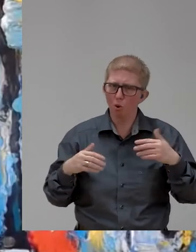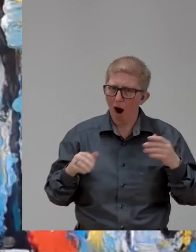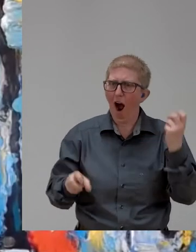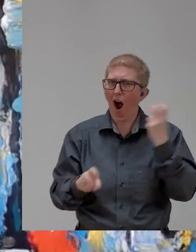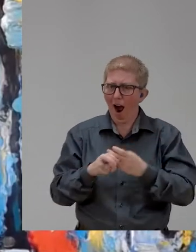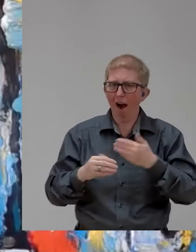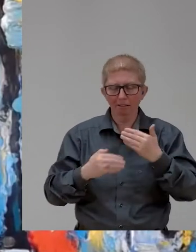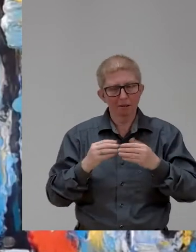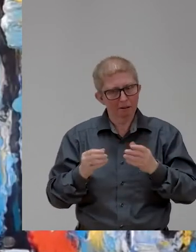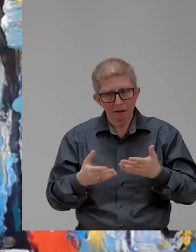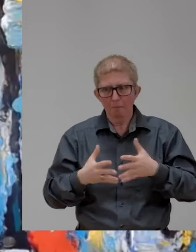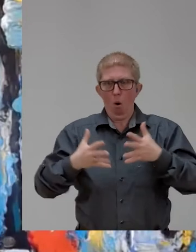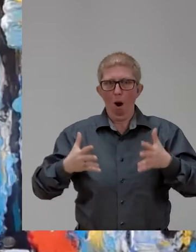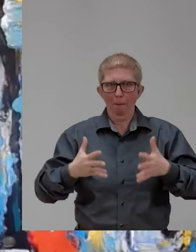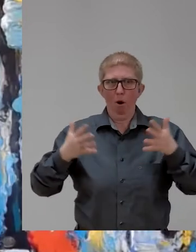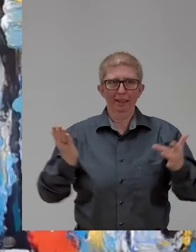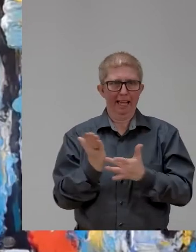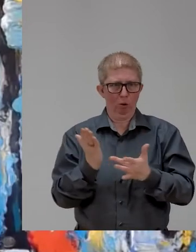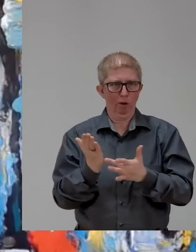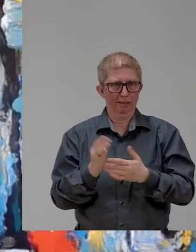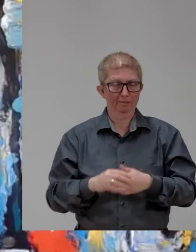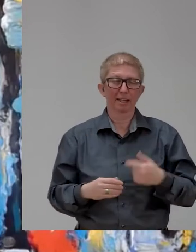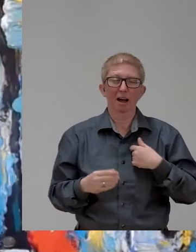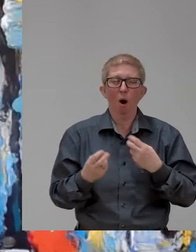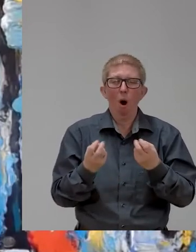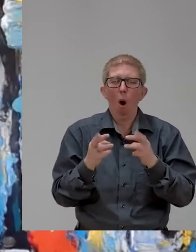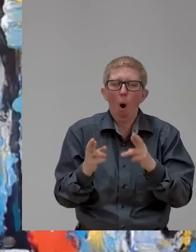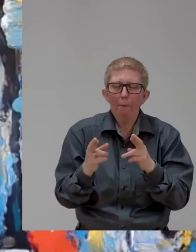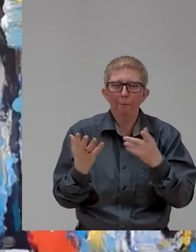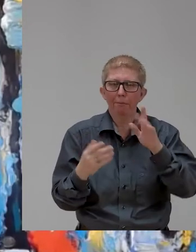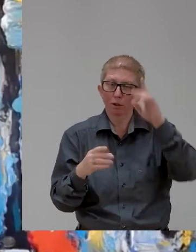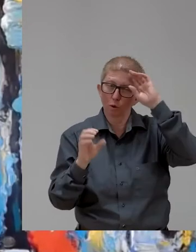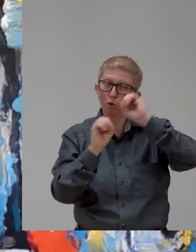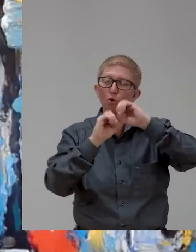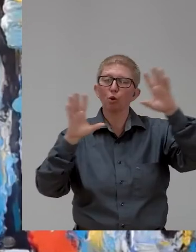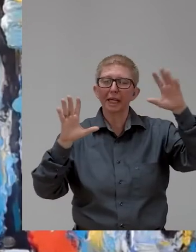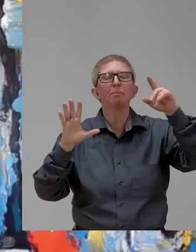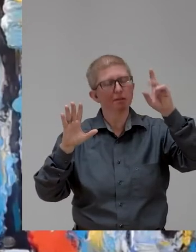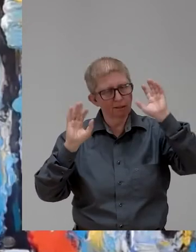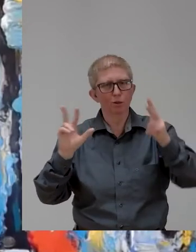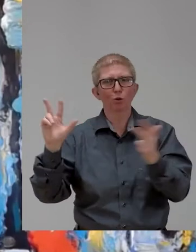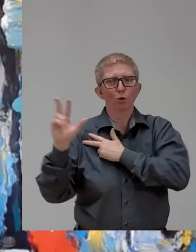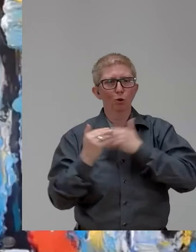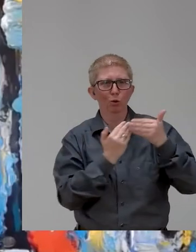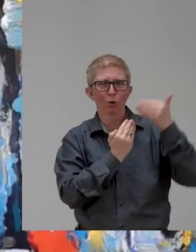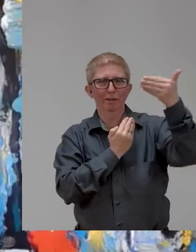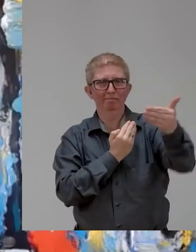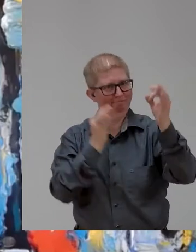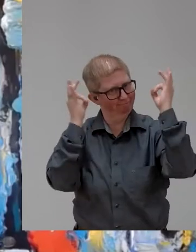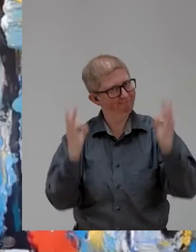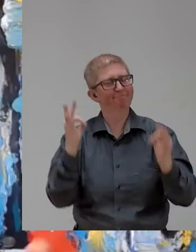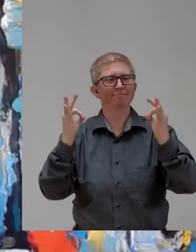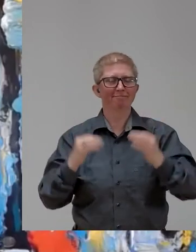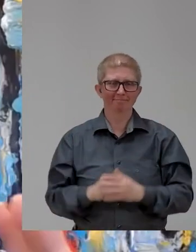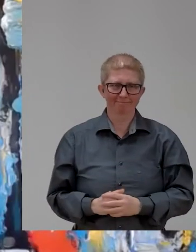your future and your dream is here, and it's going to happen. So, first of all, it's a dream that